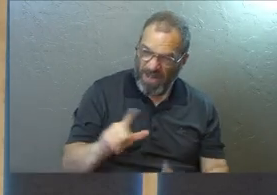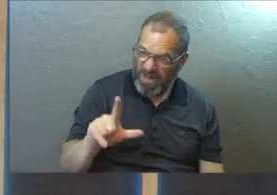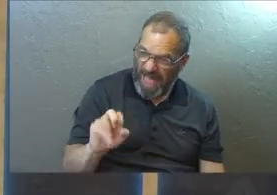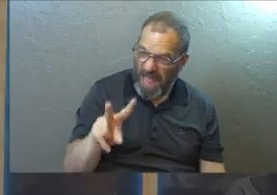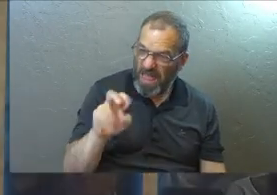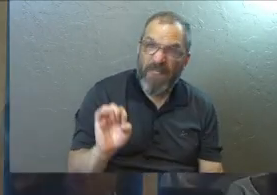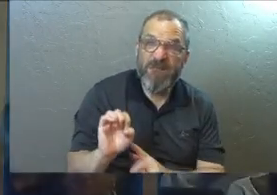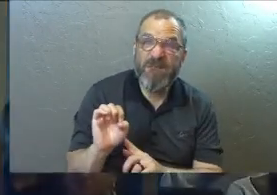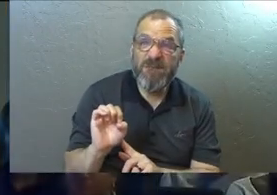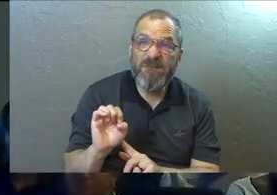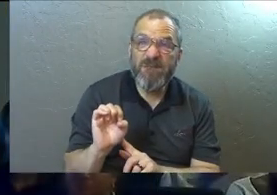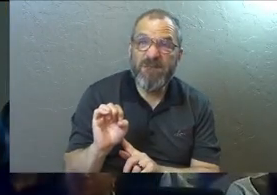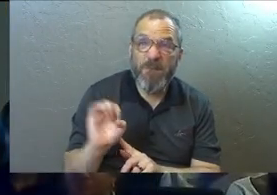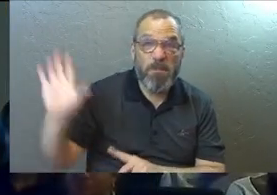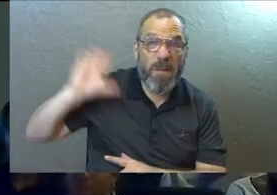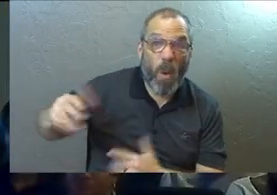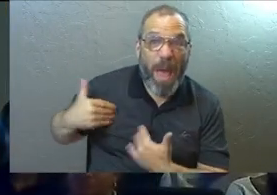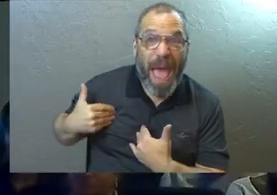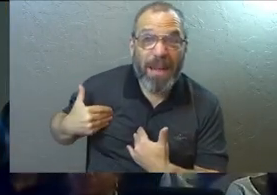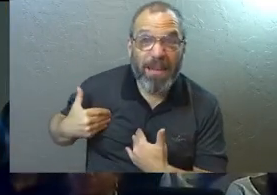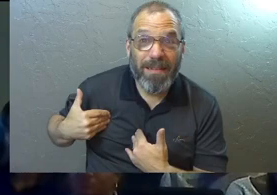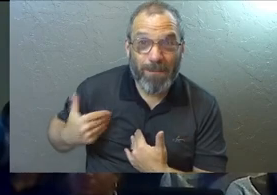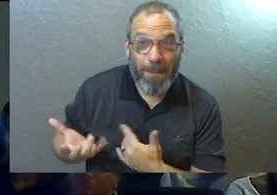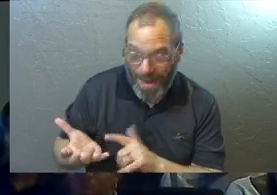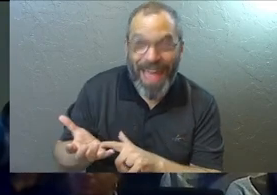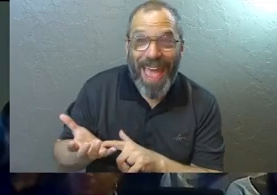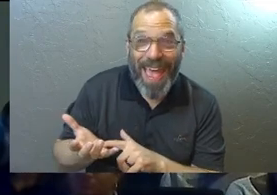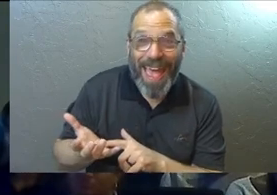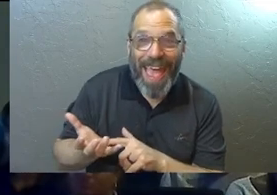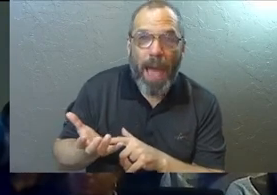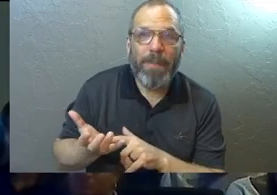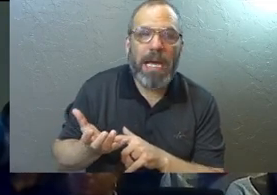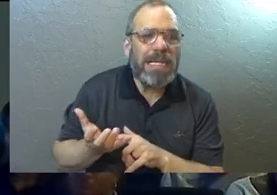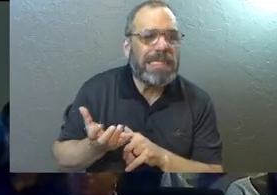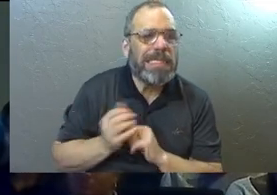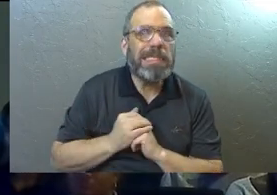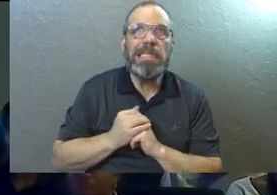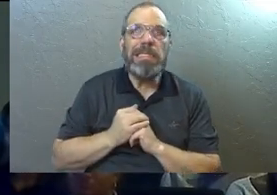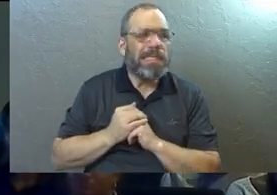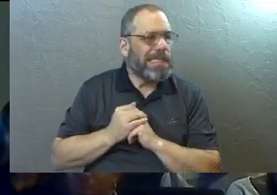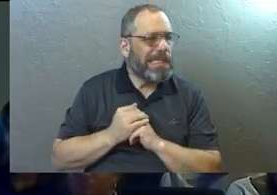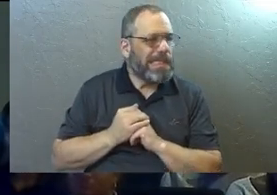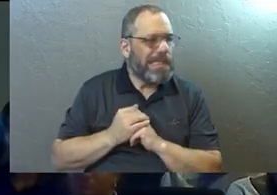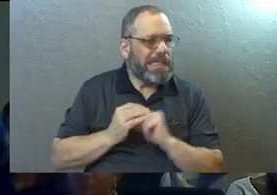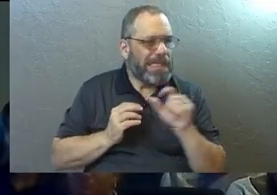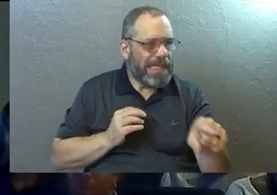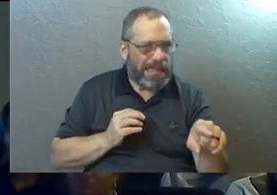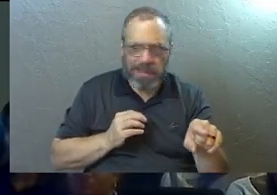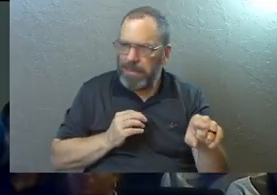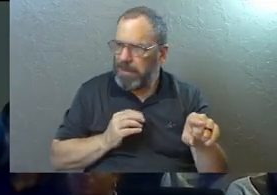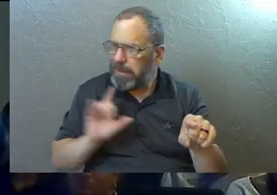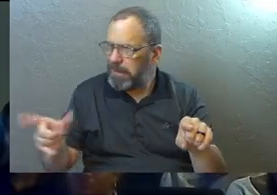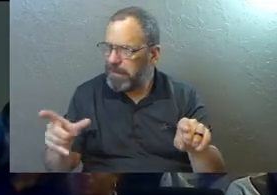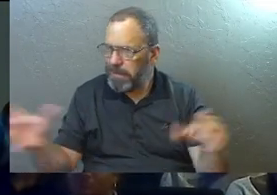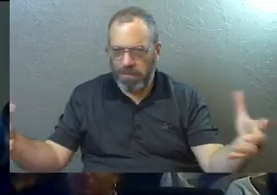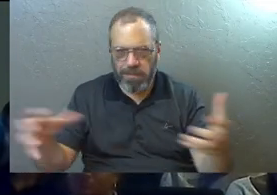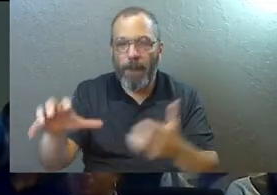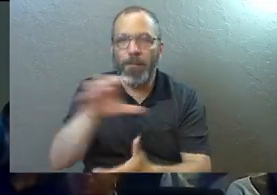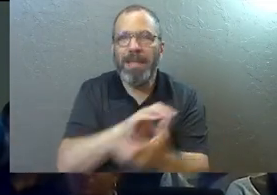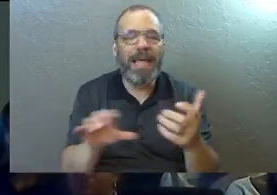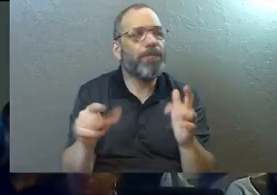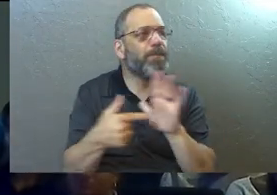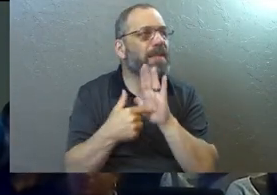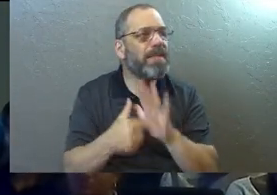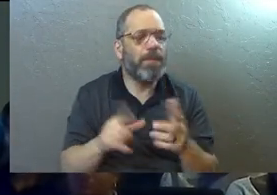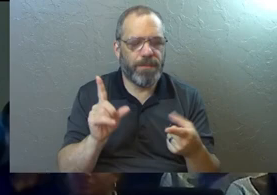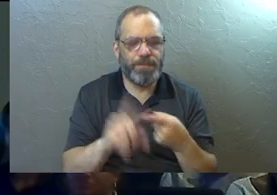for God that we used to have is because we've conflated some other things. For instance, we